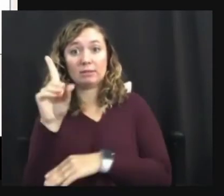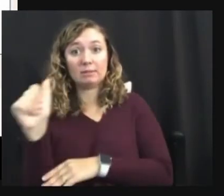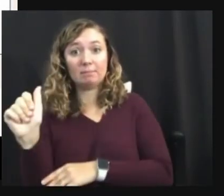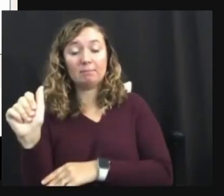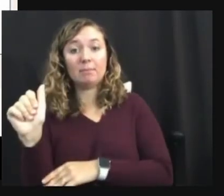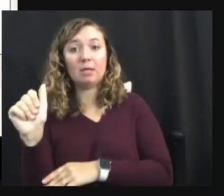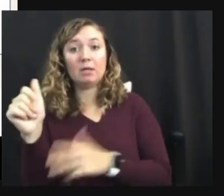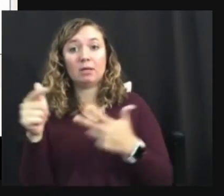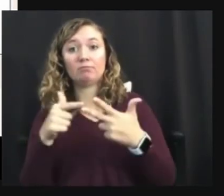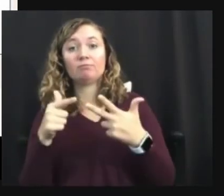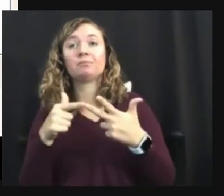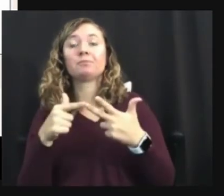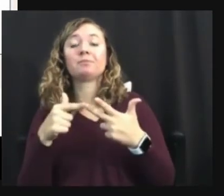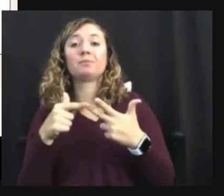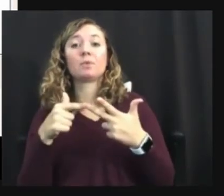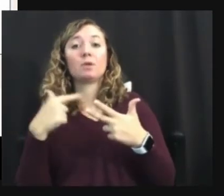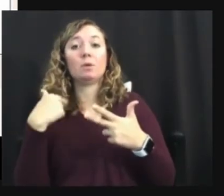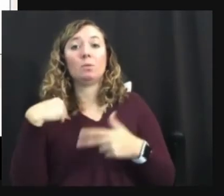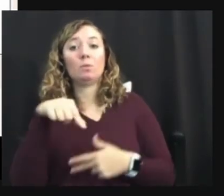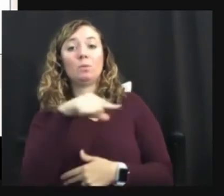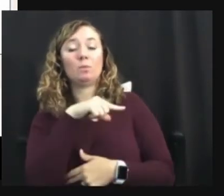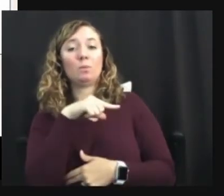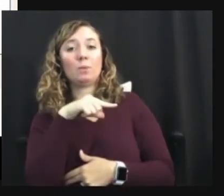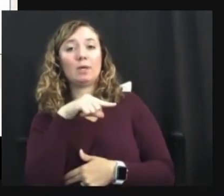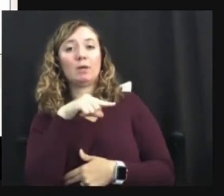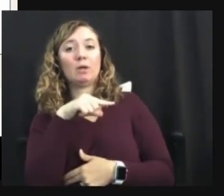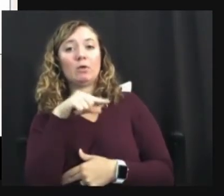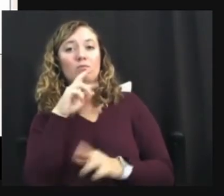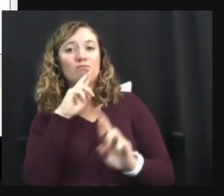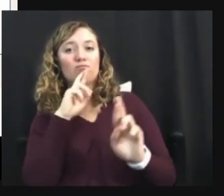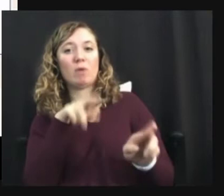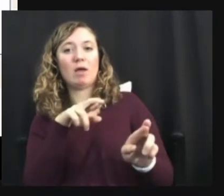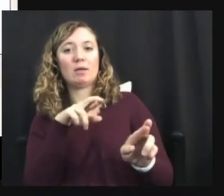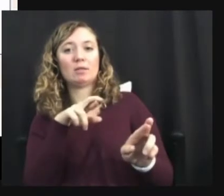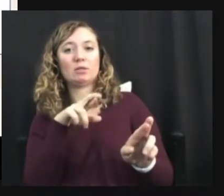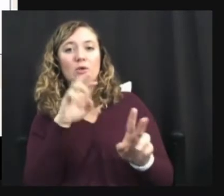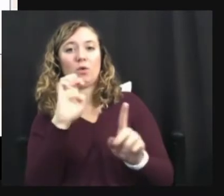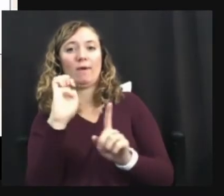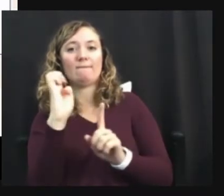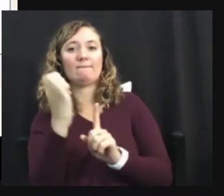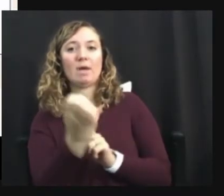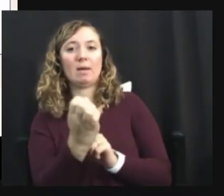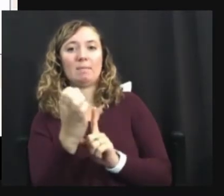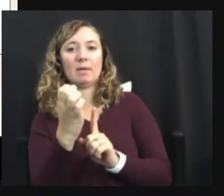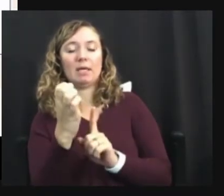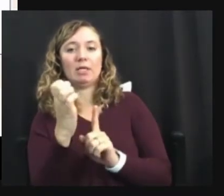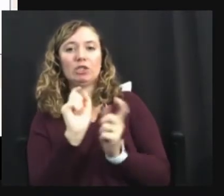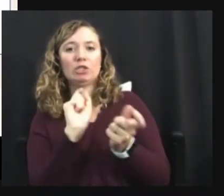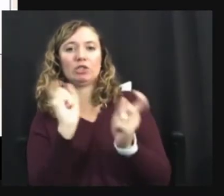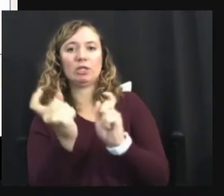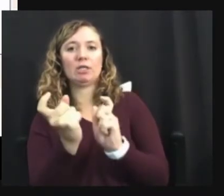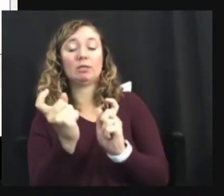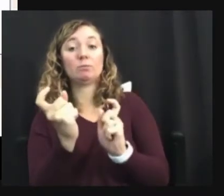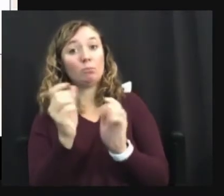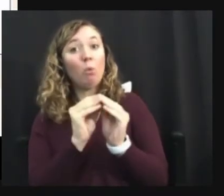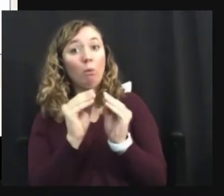respond by adjusting the environment, more people get included.